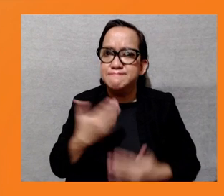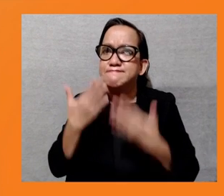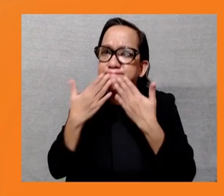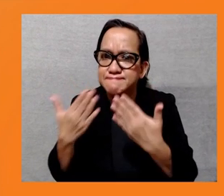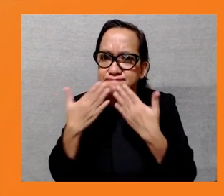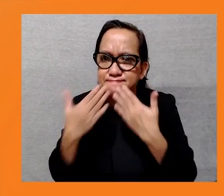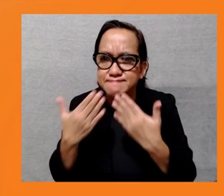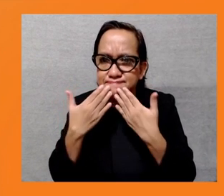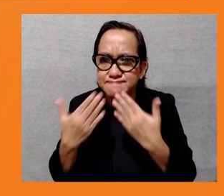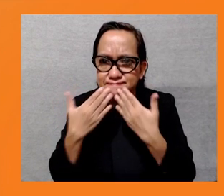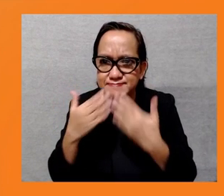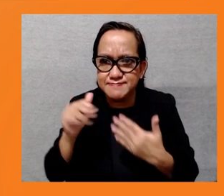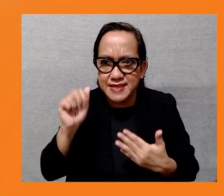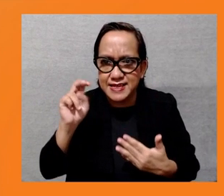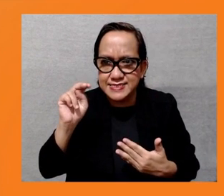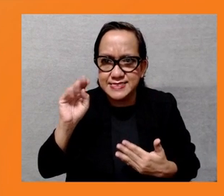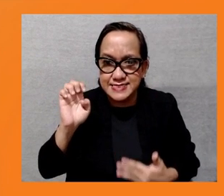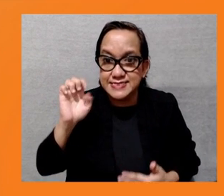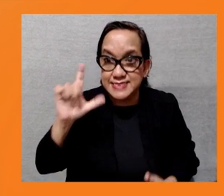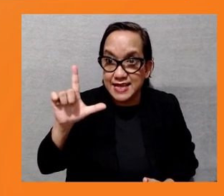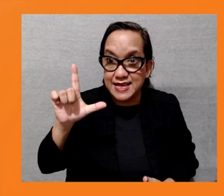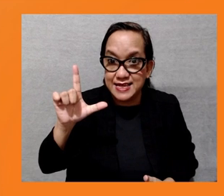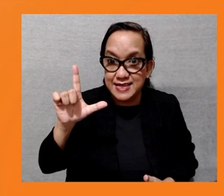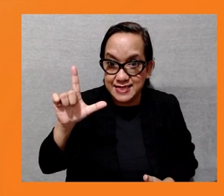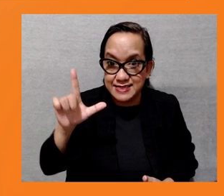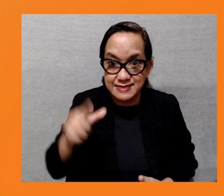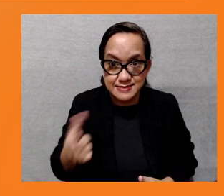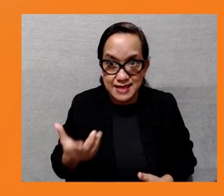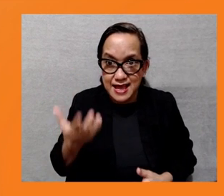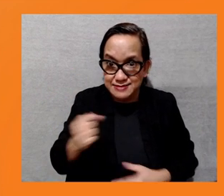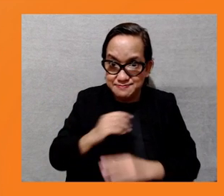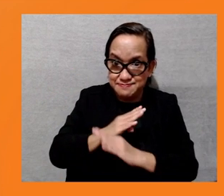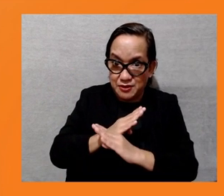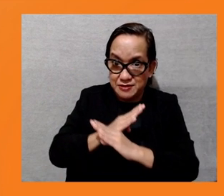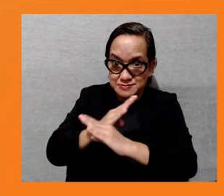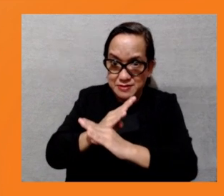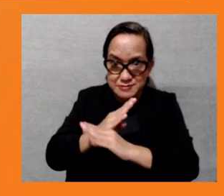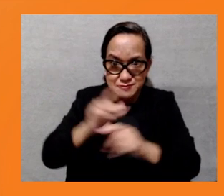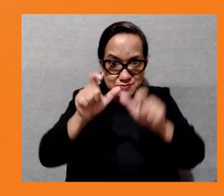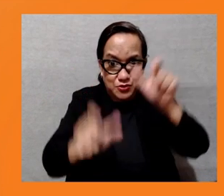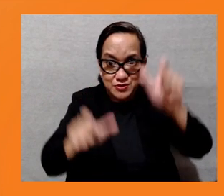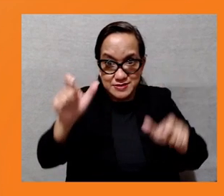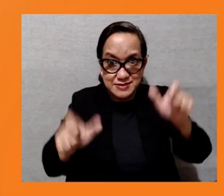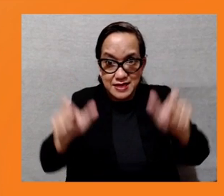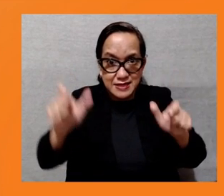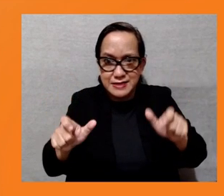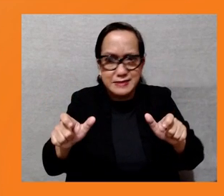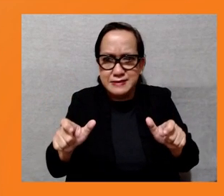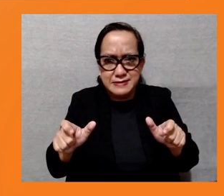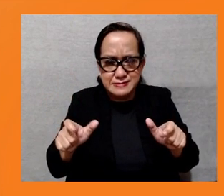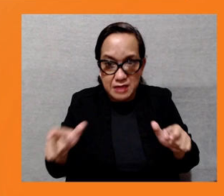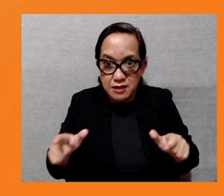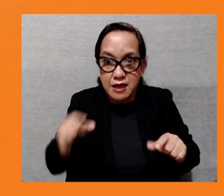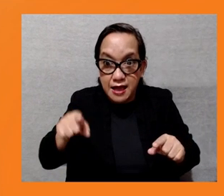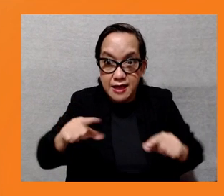go around making sure that people get protected on the ground. And on that very same note, I would call upon the next